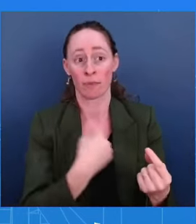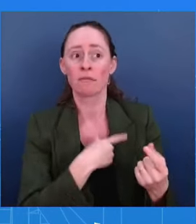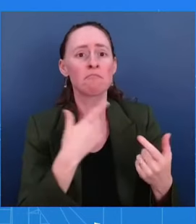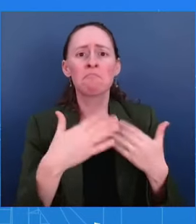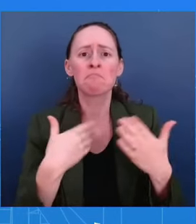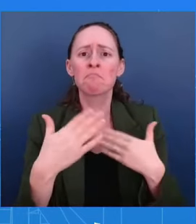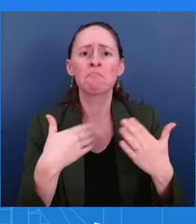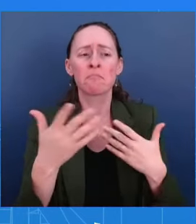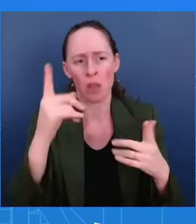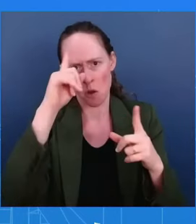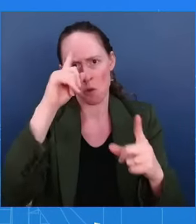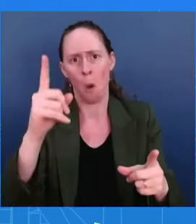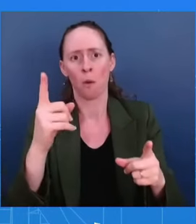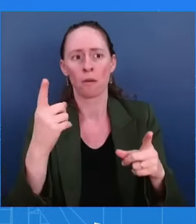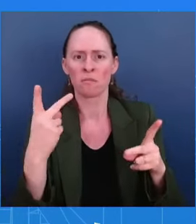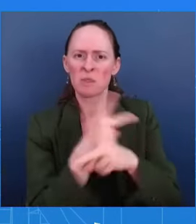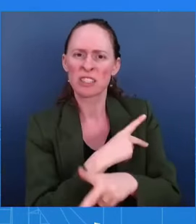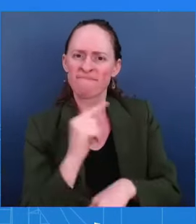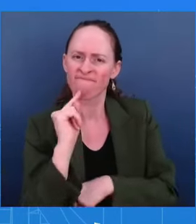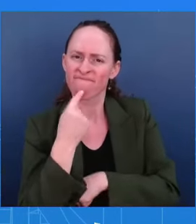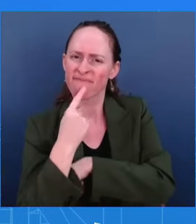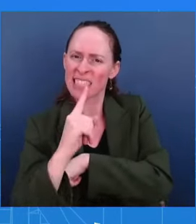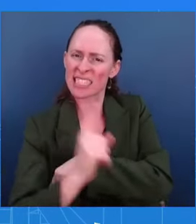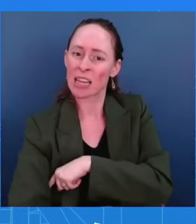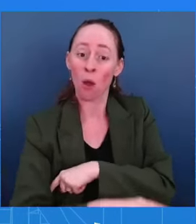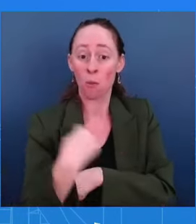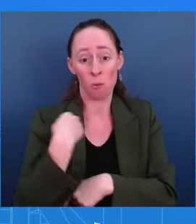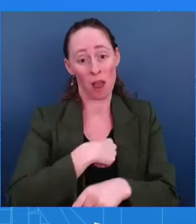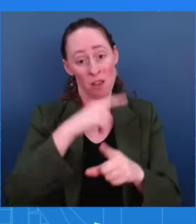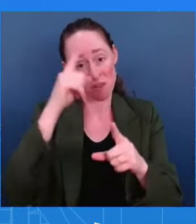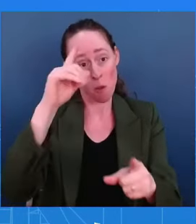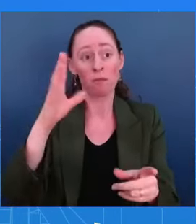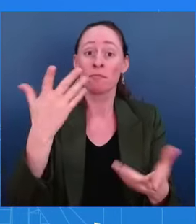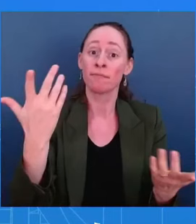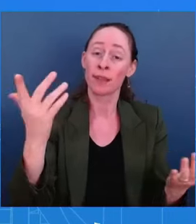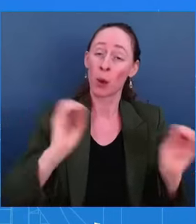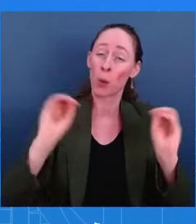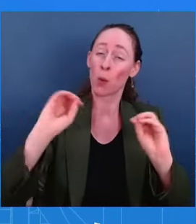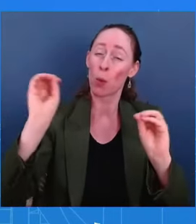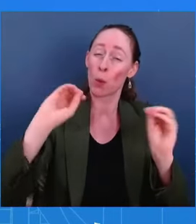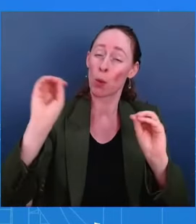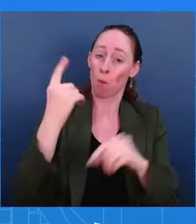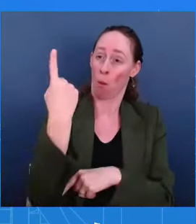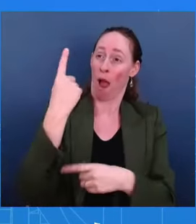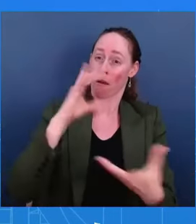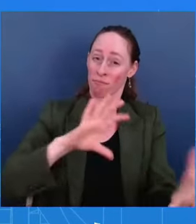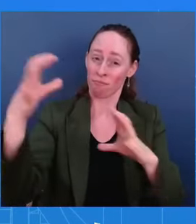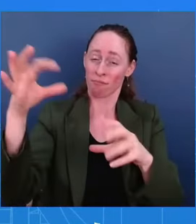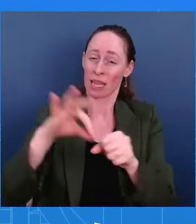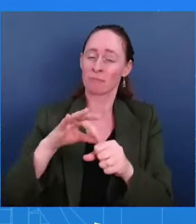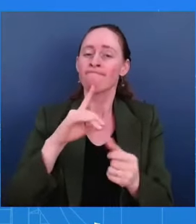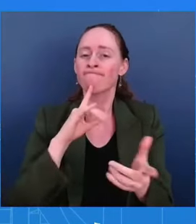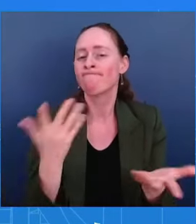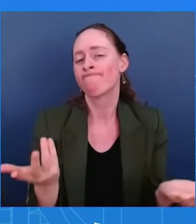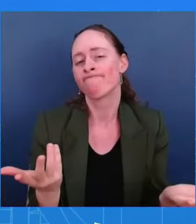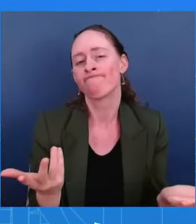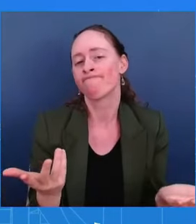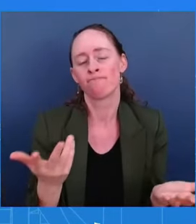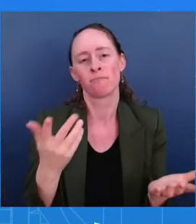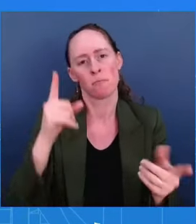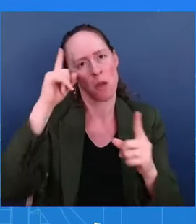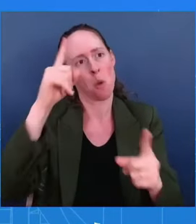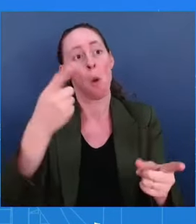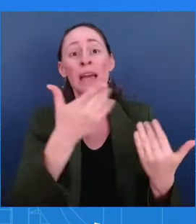Probably not because they'll find workarounds. I mean, these are actors, in this case, driven by the Kremlin itself that are